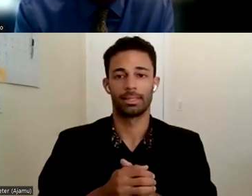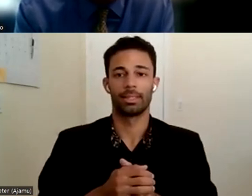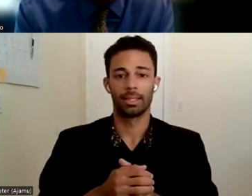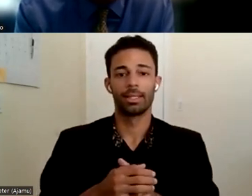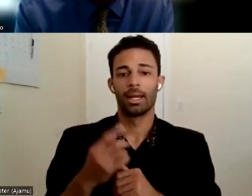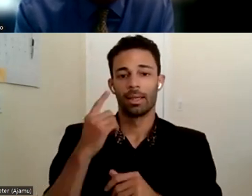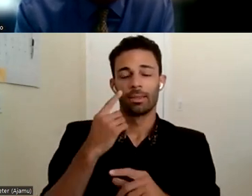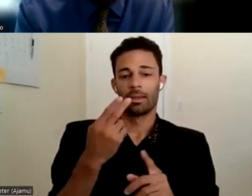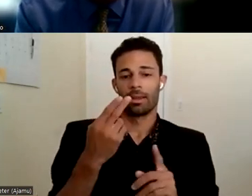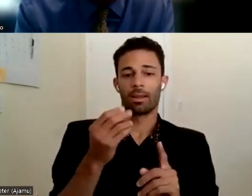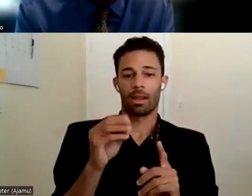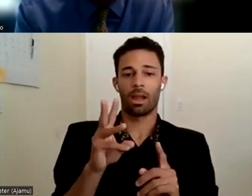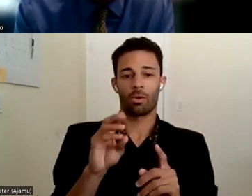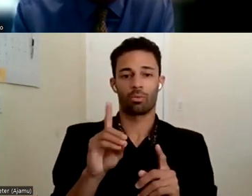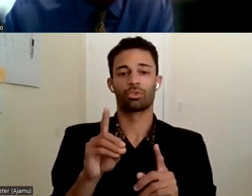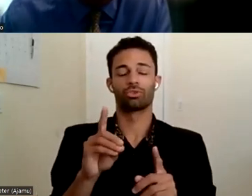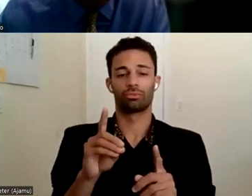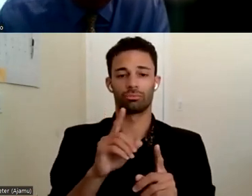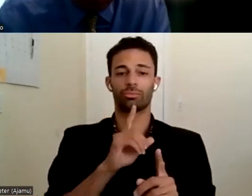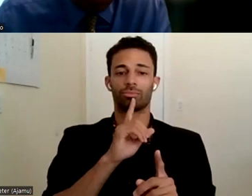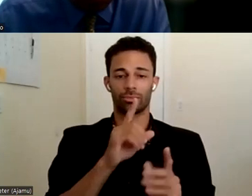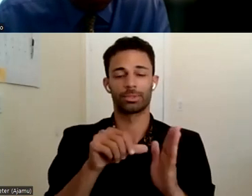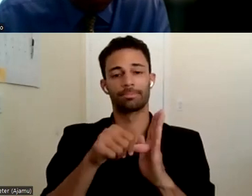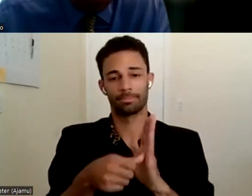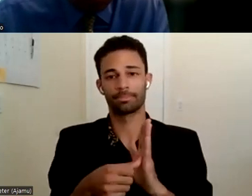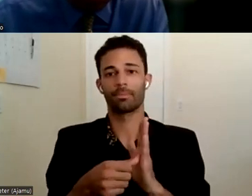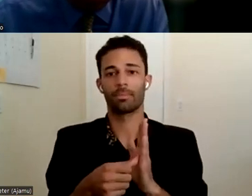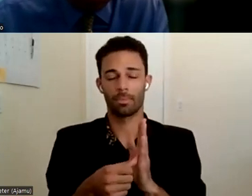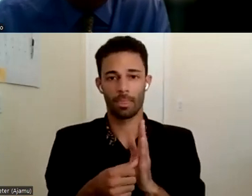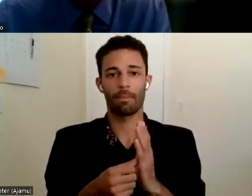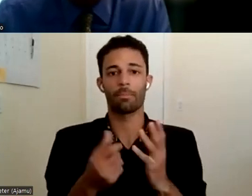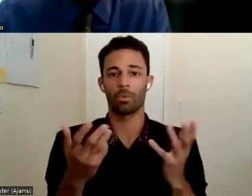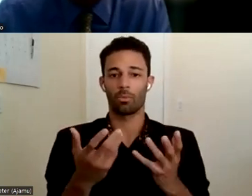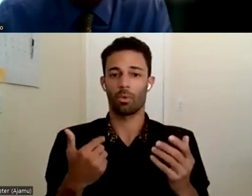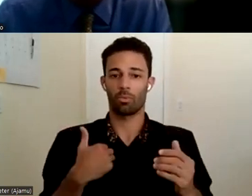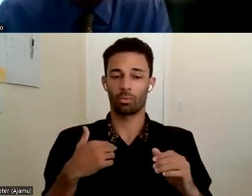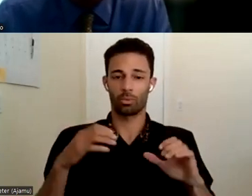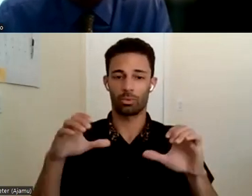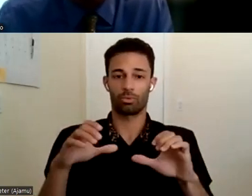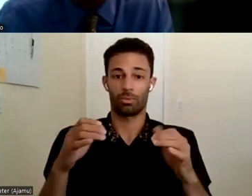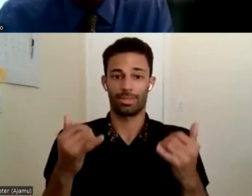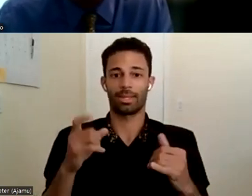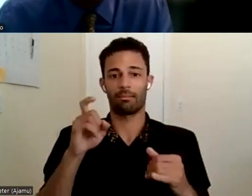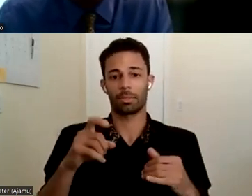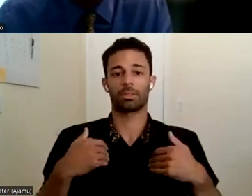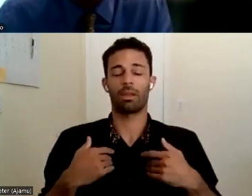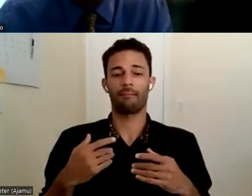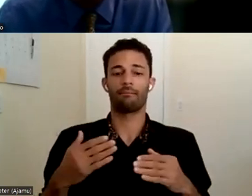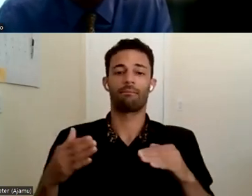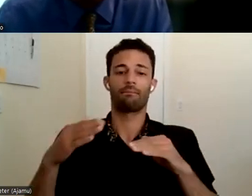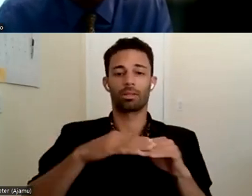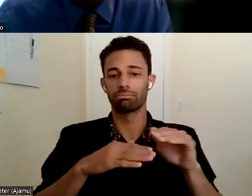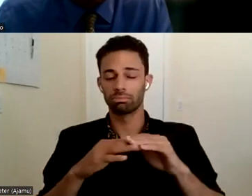illuminates how we, like what we're doing right now. We need to have this crossover among all aging